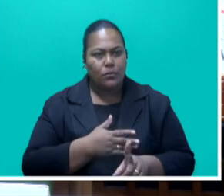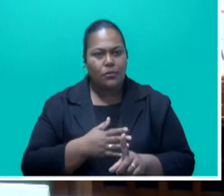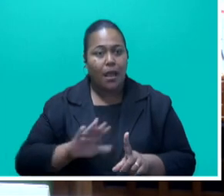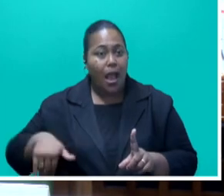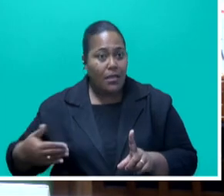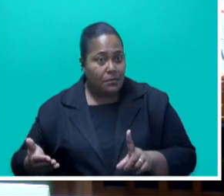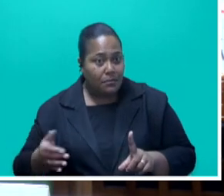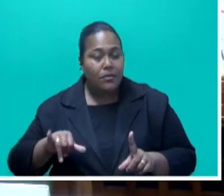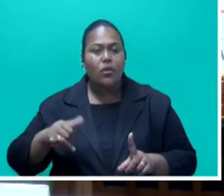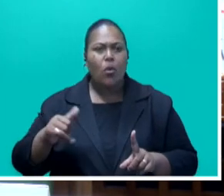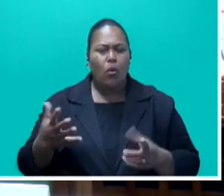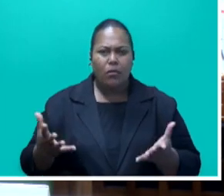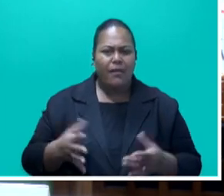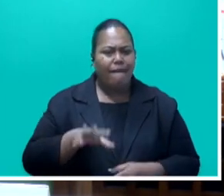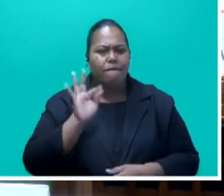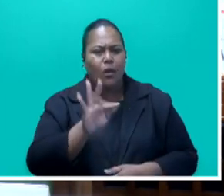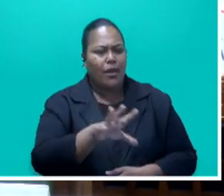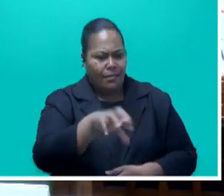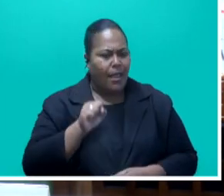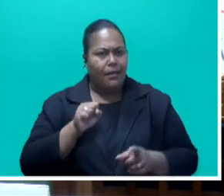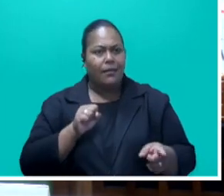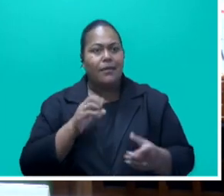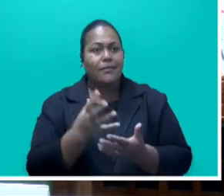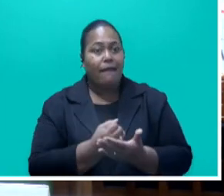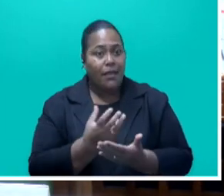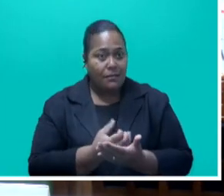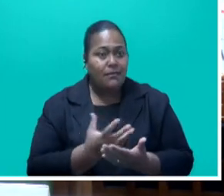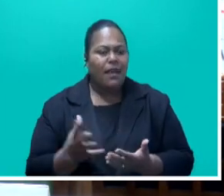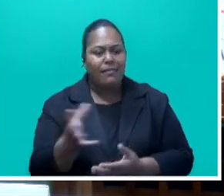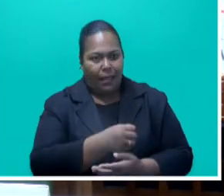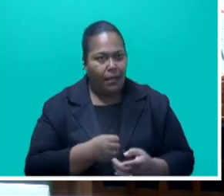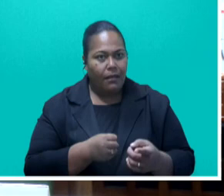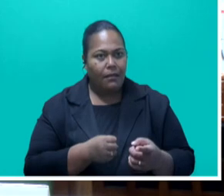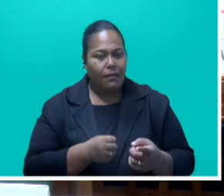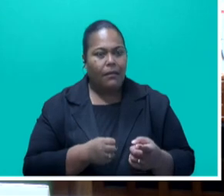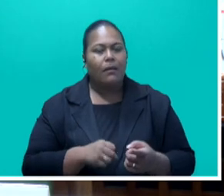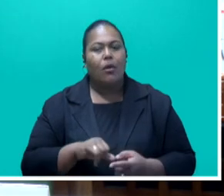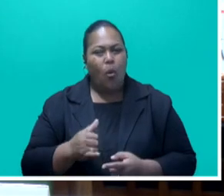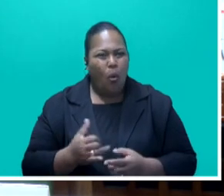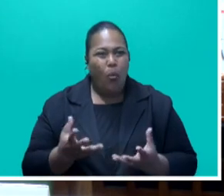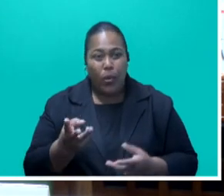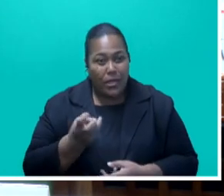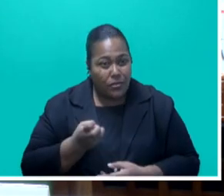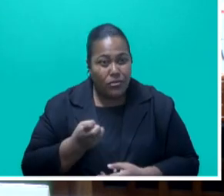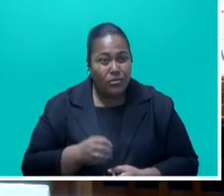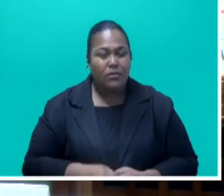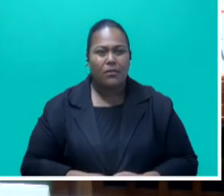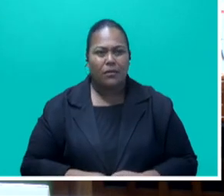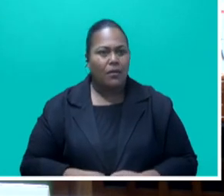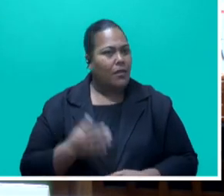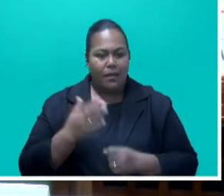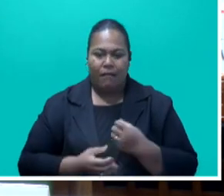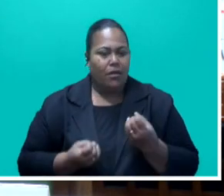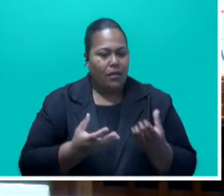partner. Either they forcibly take their savings or earnings, or they refuse to provide money for